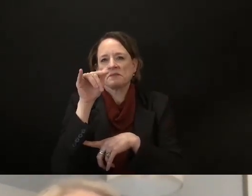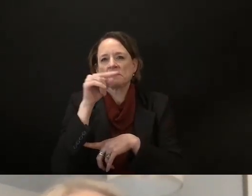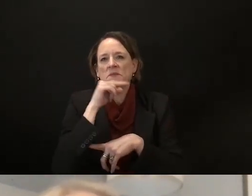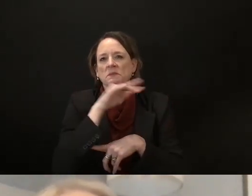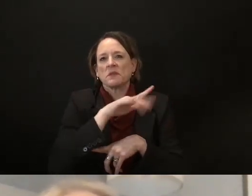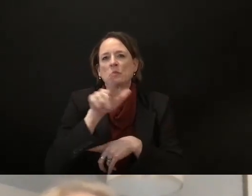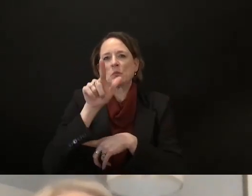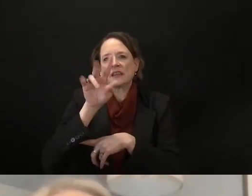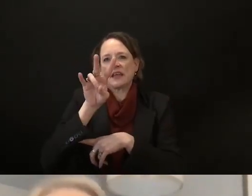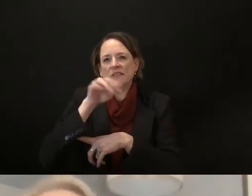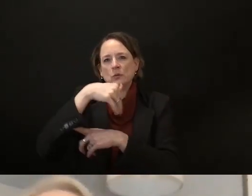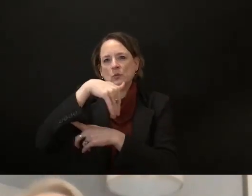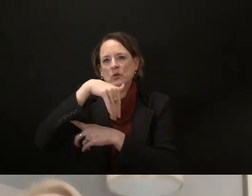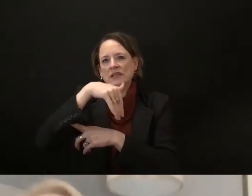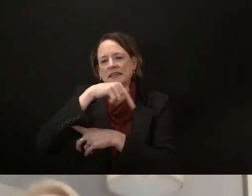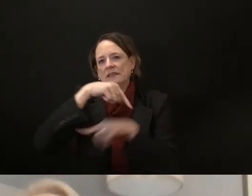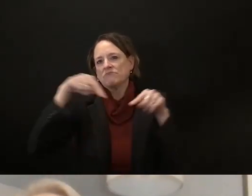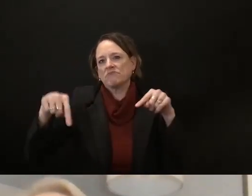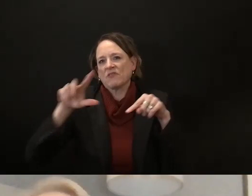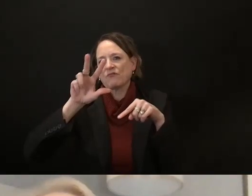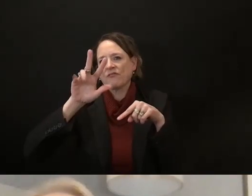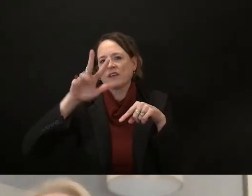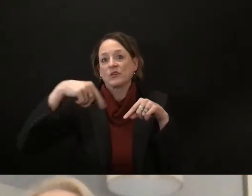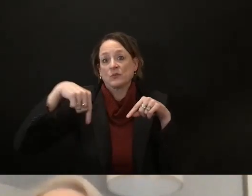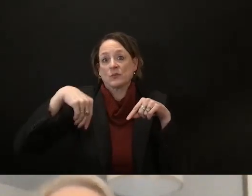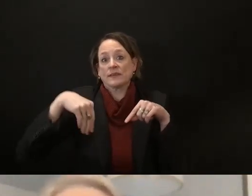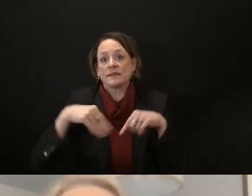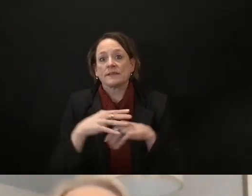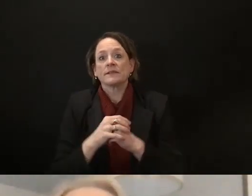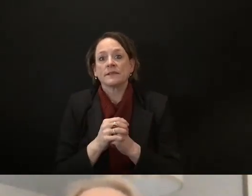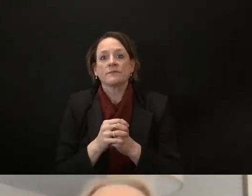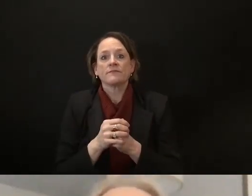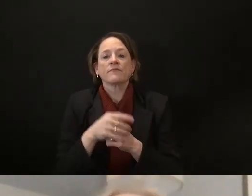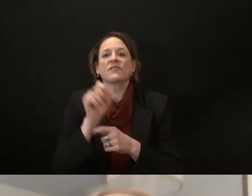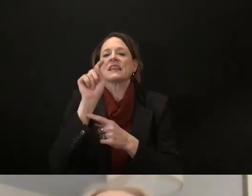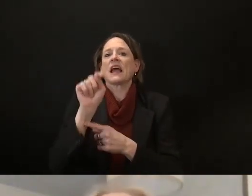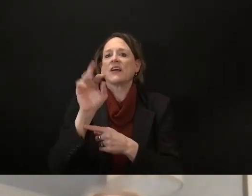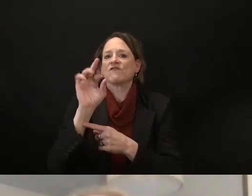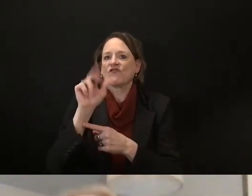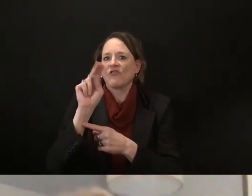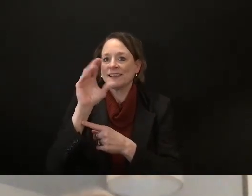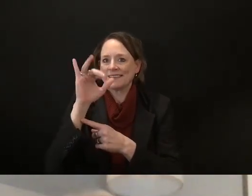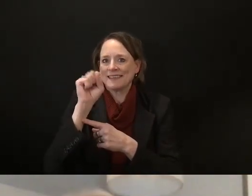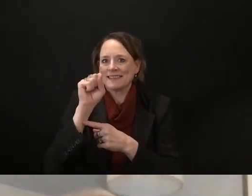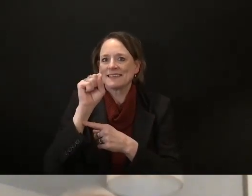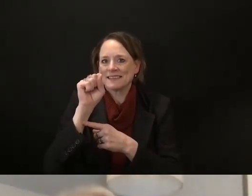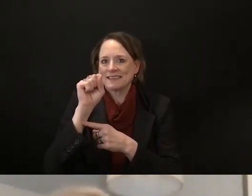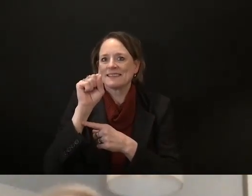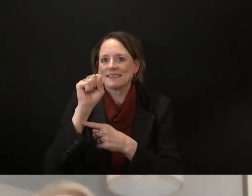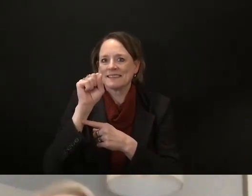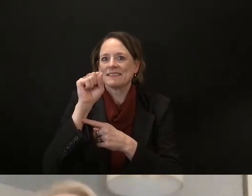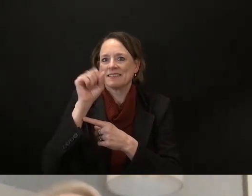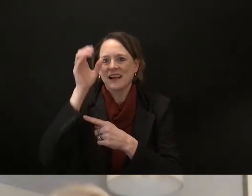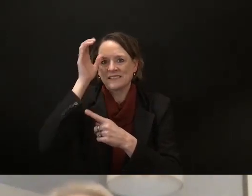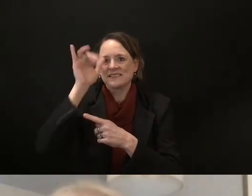city limits and also saint francis and cutahy um i don't have much to add about what's going on in madison because